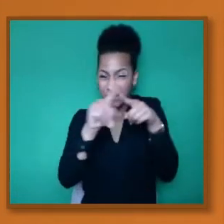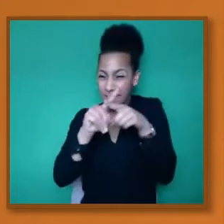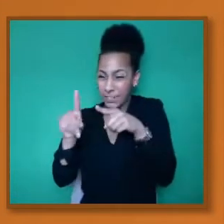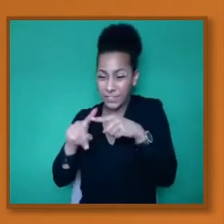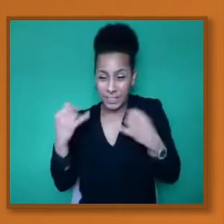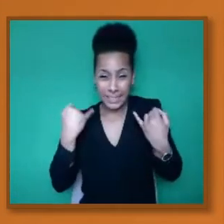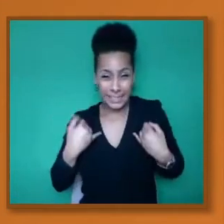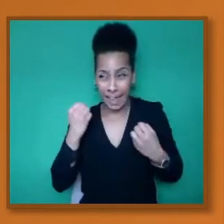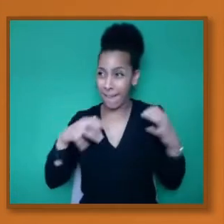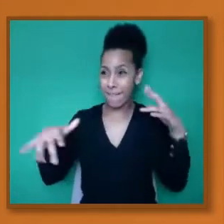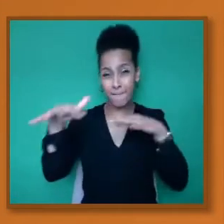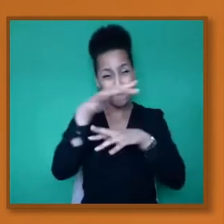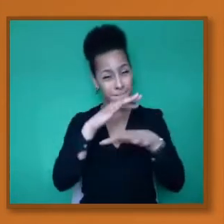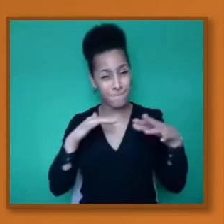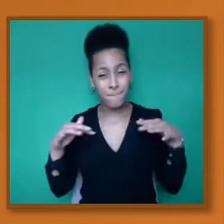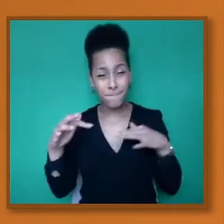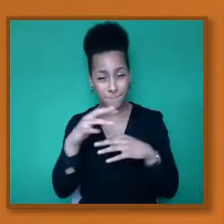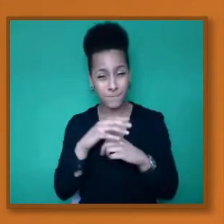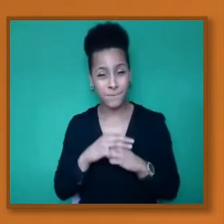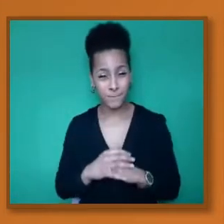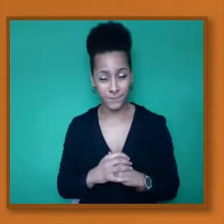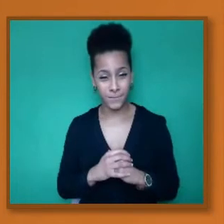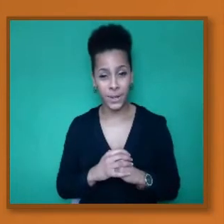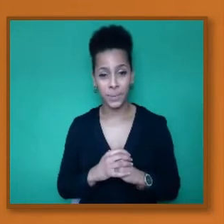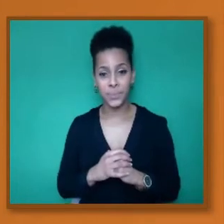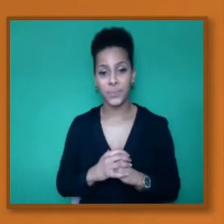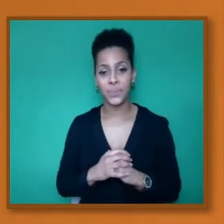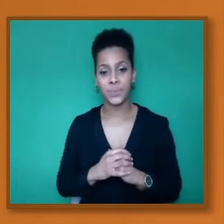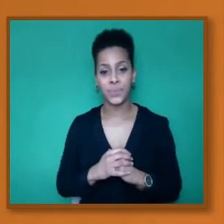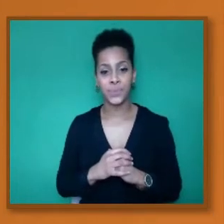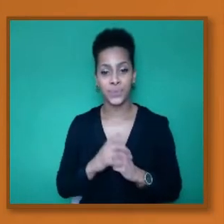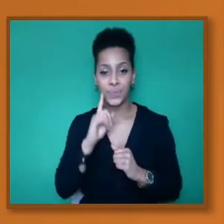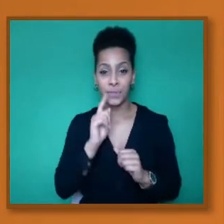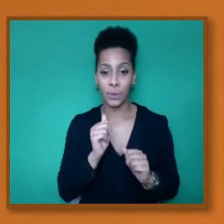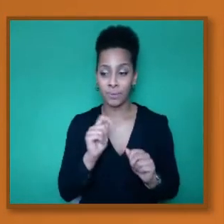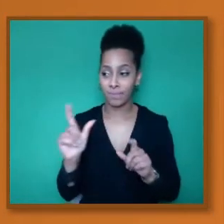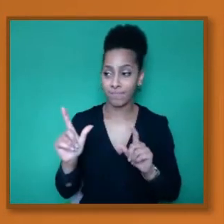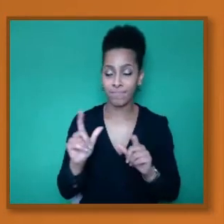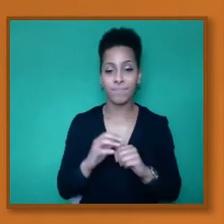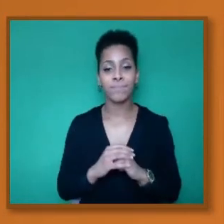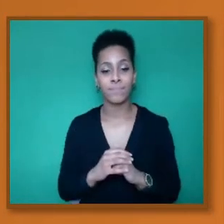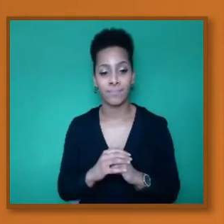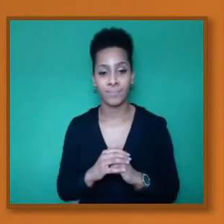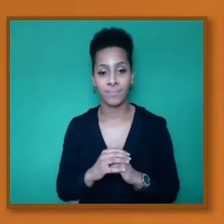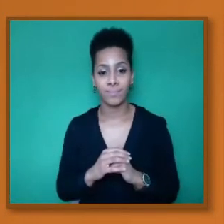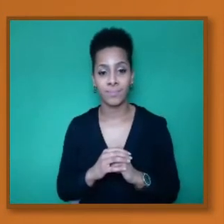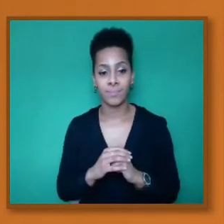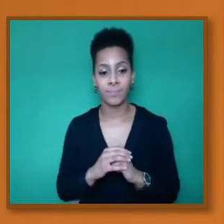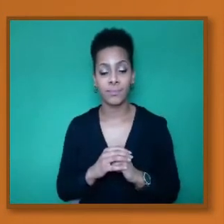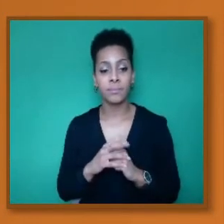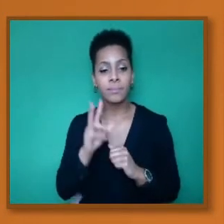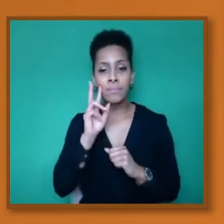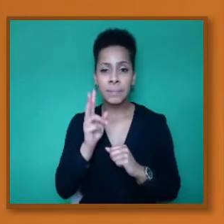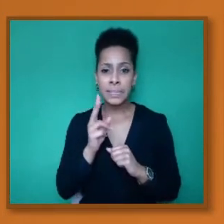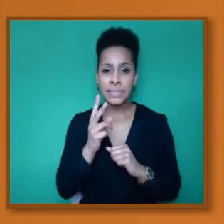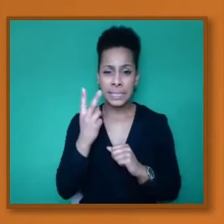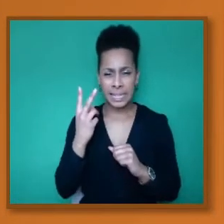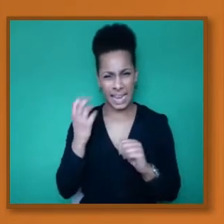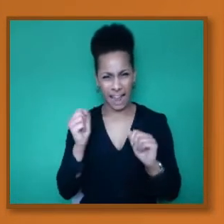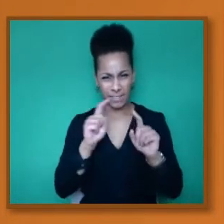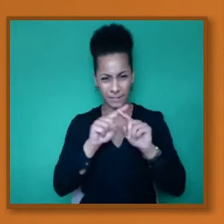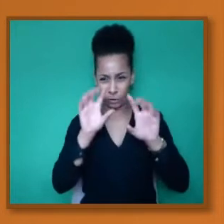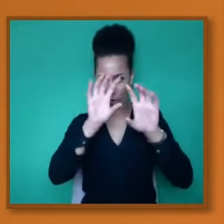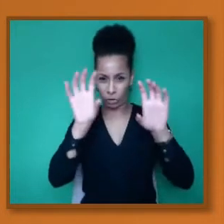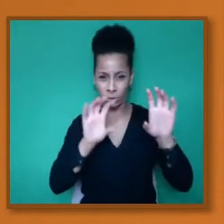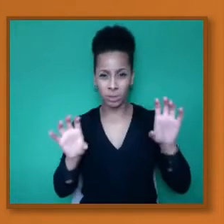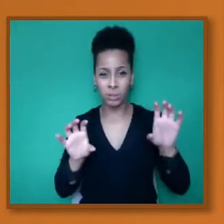And then if we go to the next slide, what I hope you can see is the fact that we have a